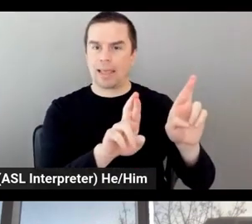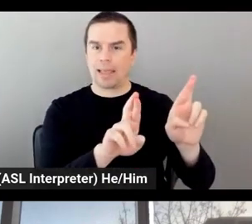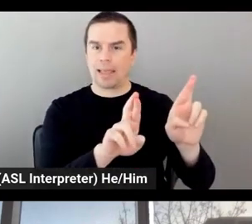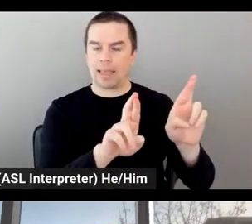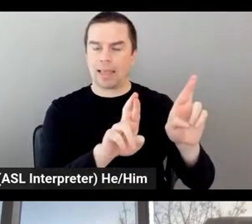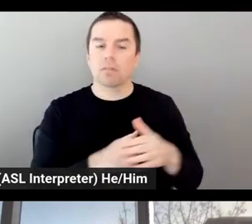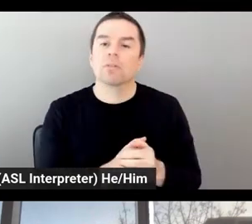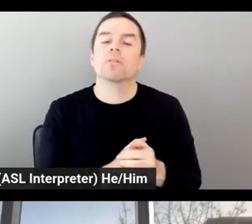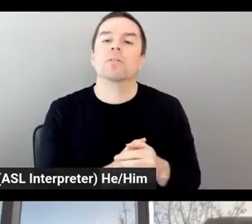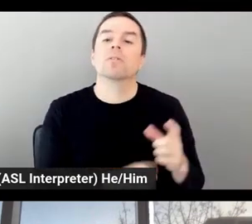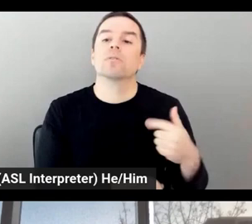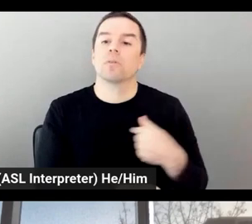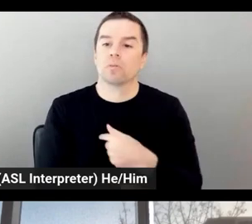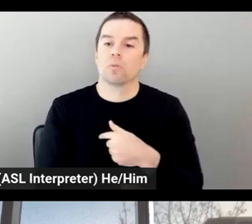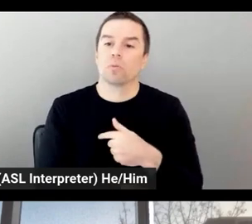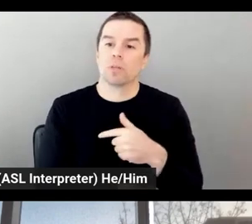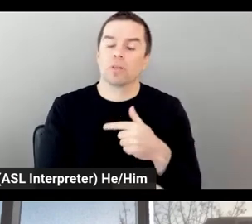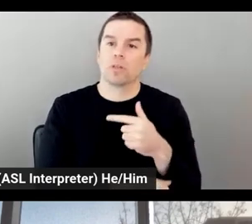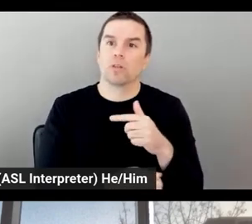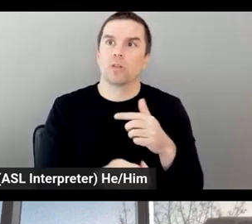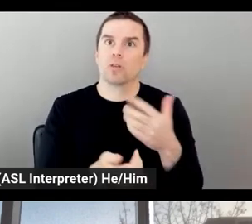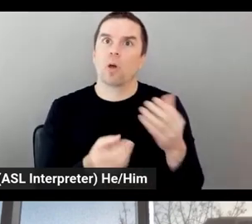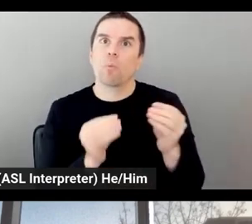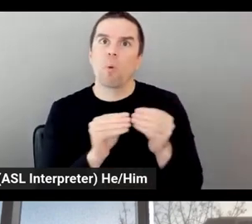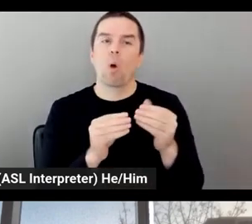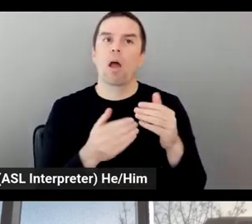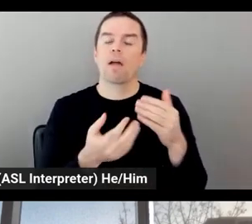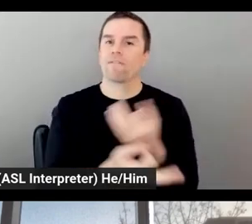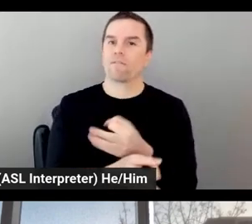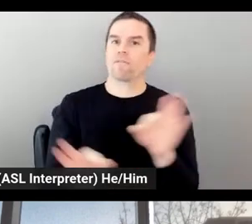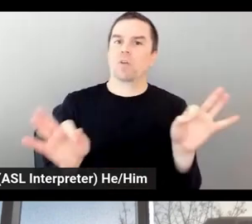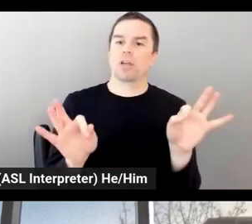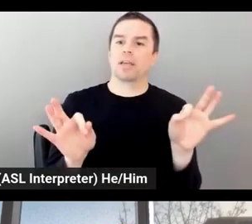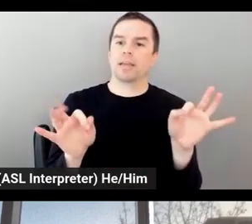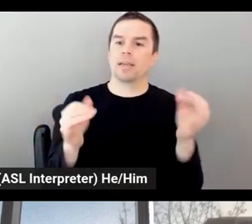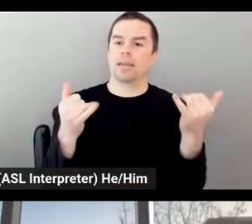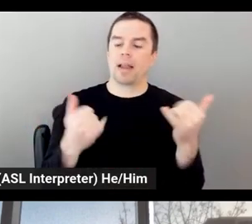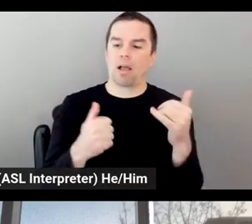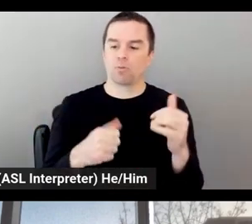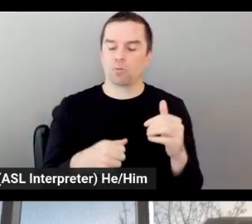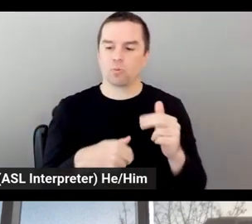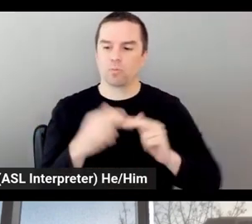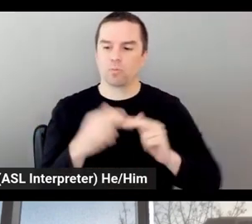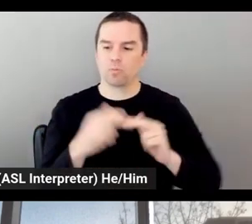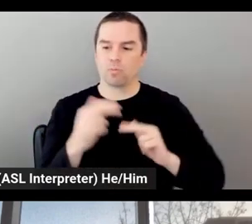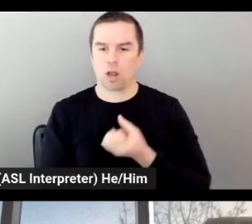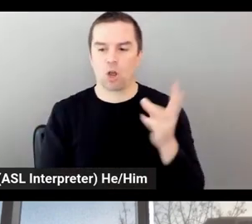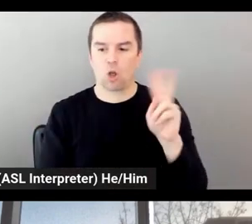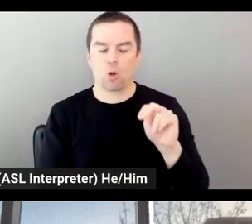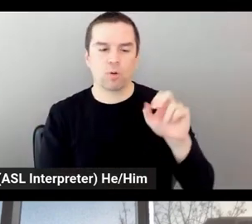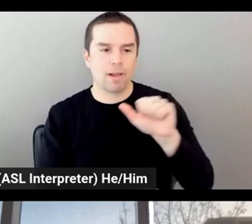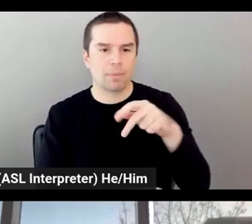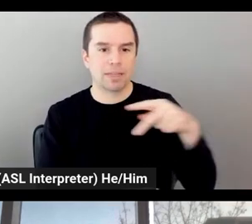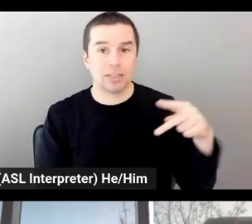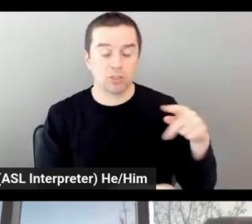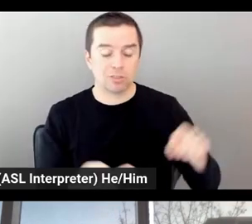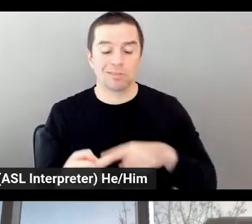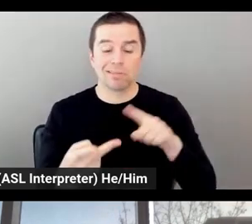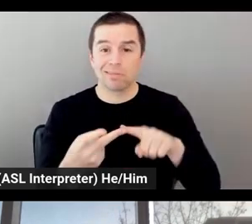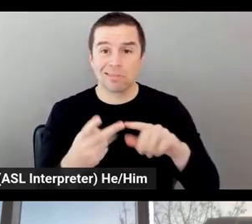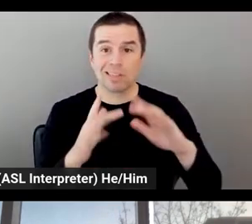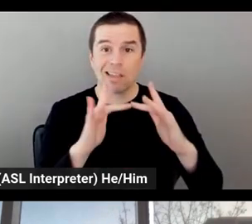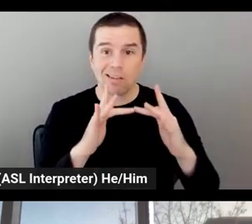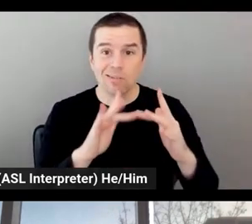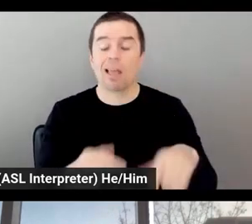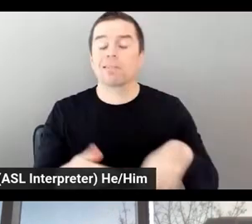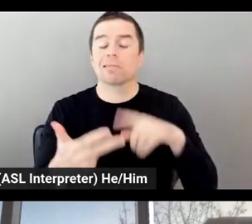invent our own applications. We are even building our intranet and our employee application on AWS. I